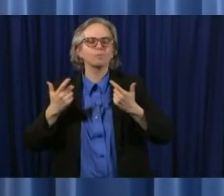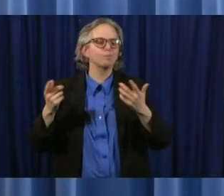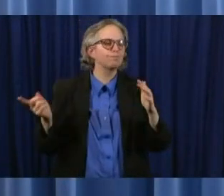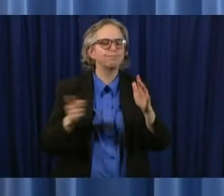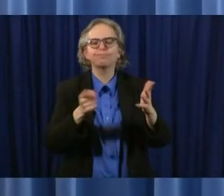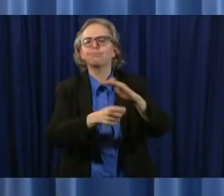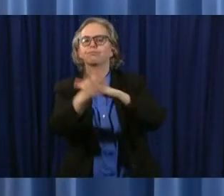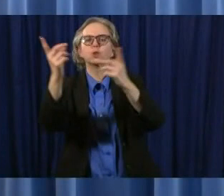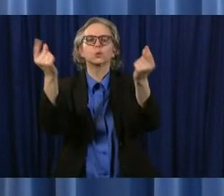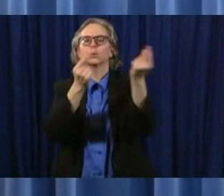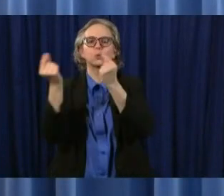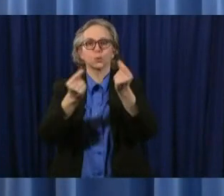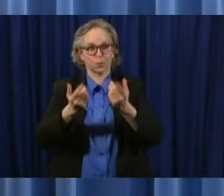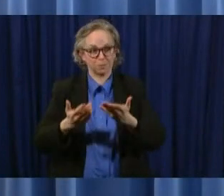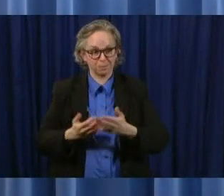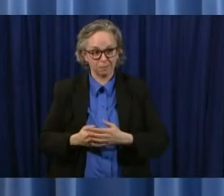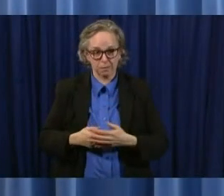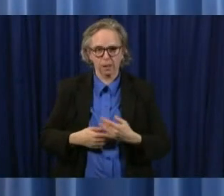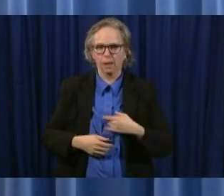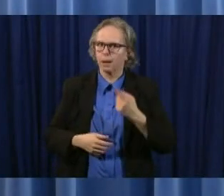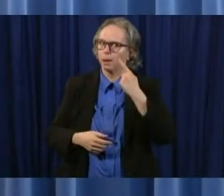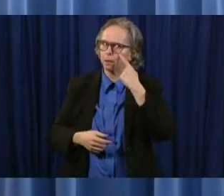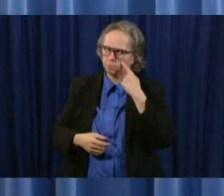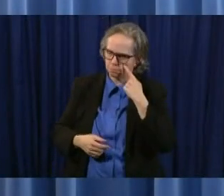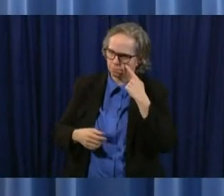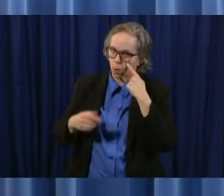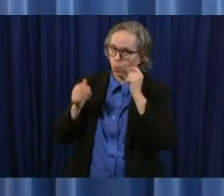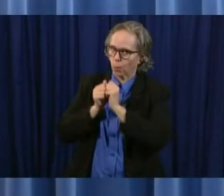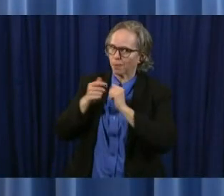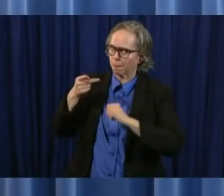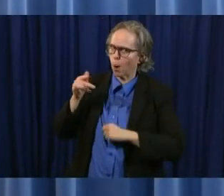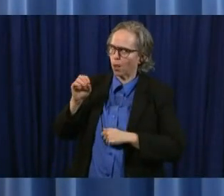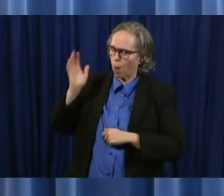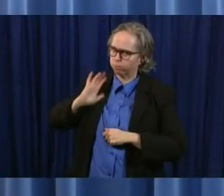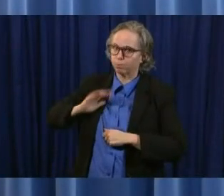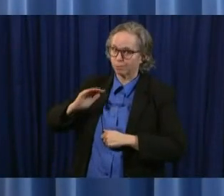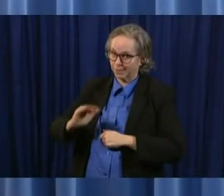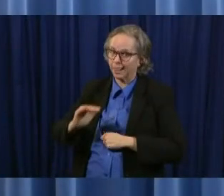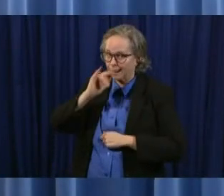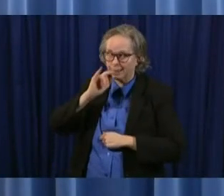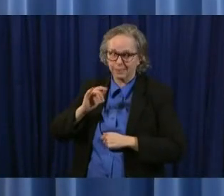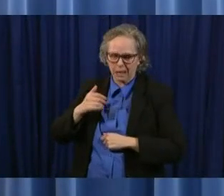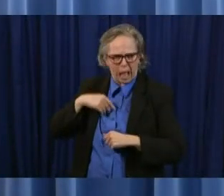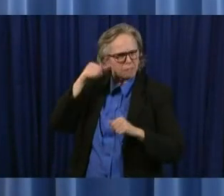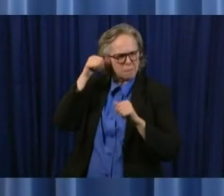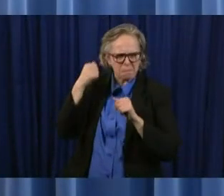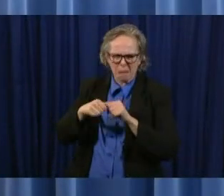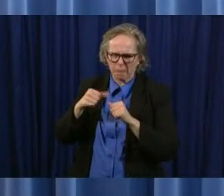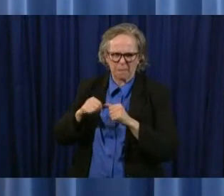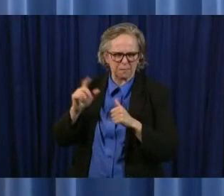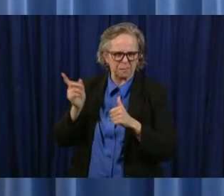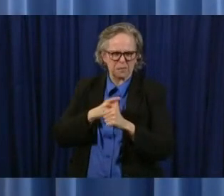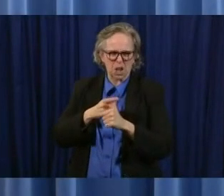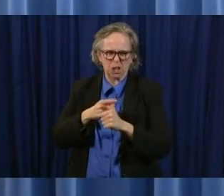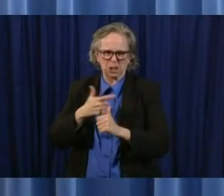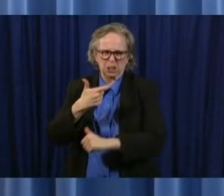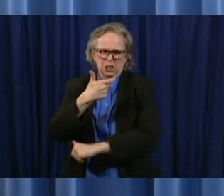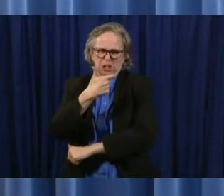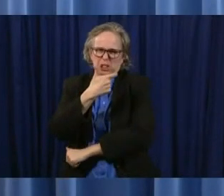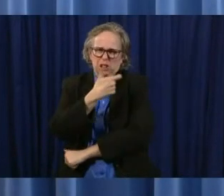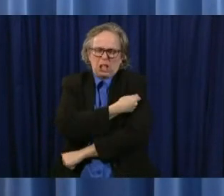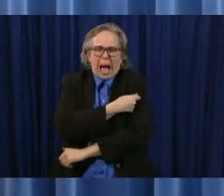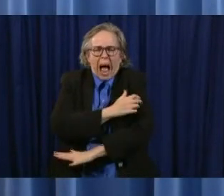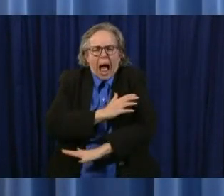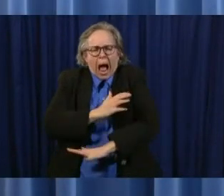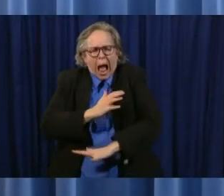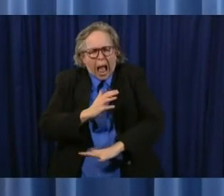uh you know i remember when we got literally uh they got the first first shot and uh it was